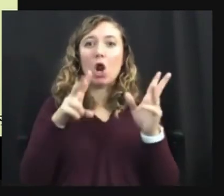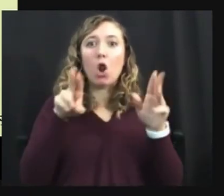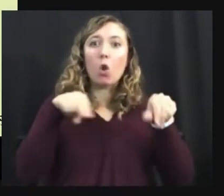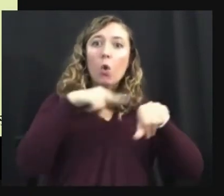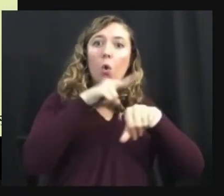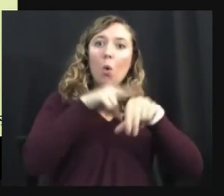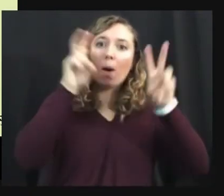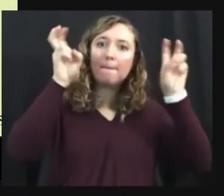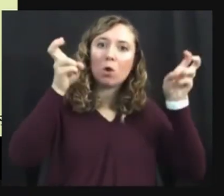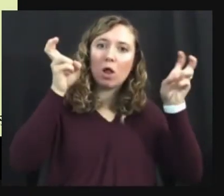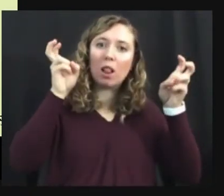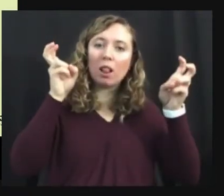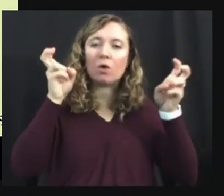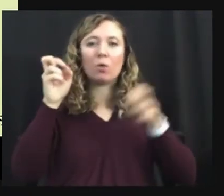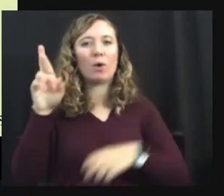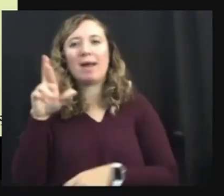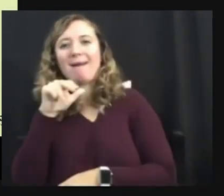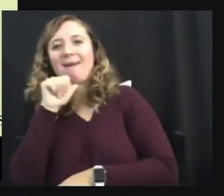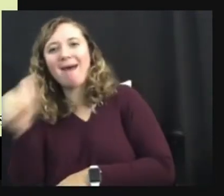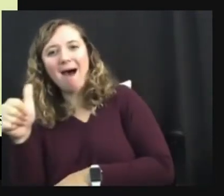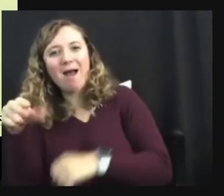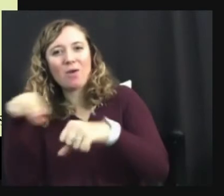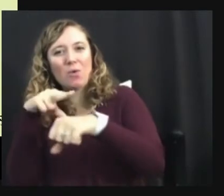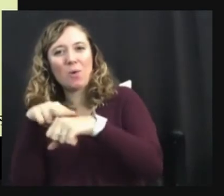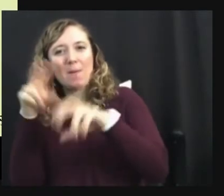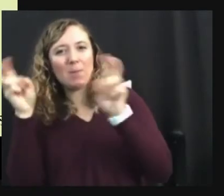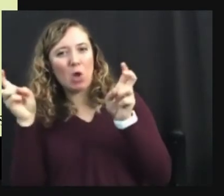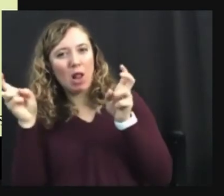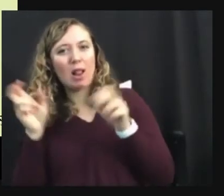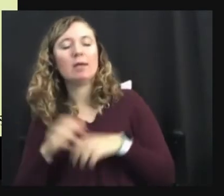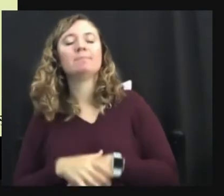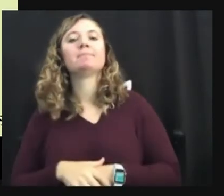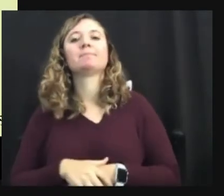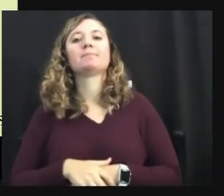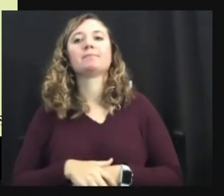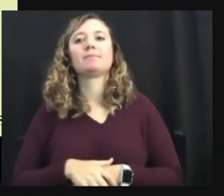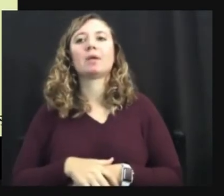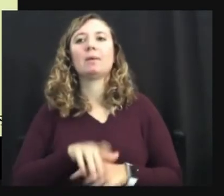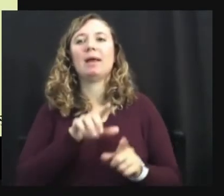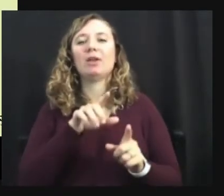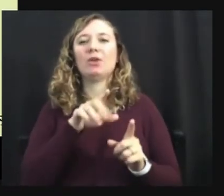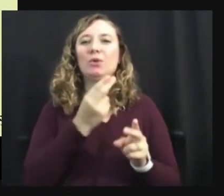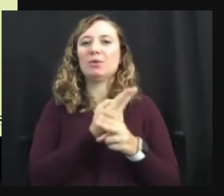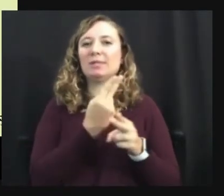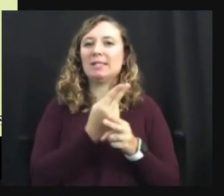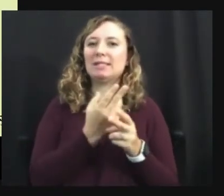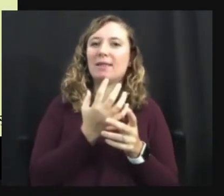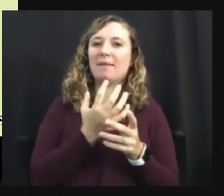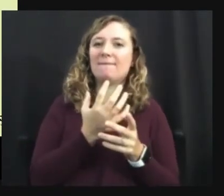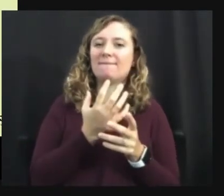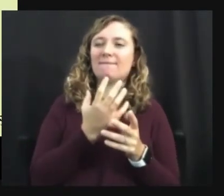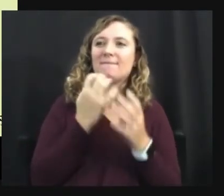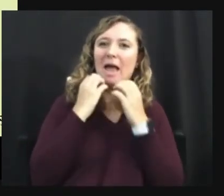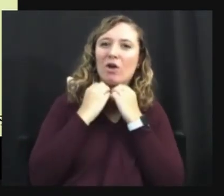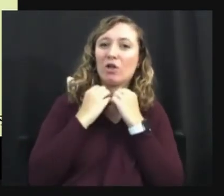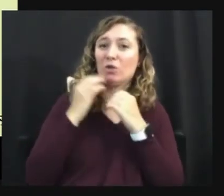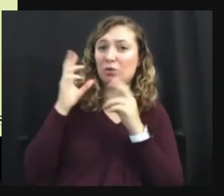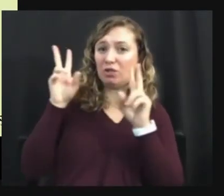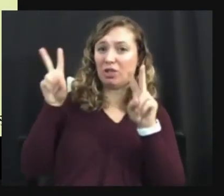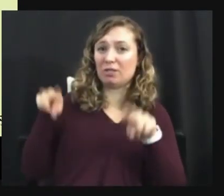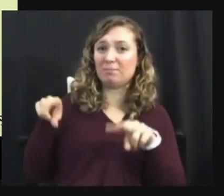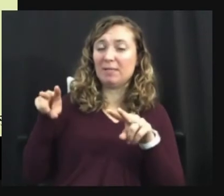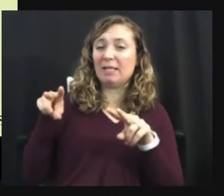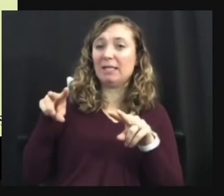Um, but then treats those value judgments as if they're facts rather than, um,